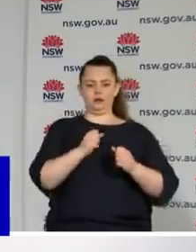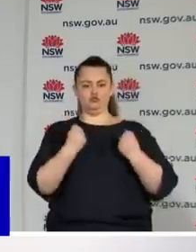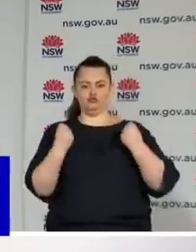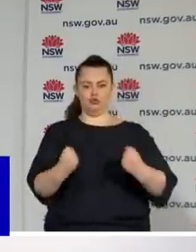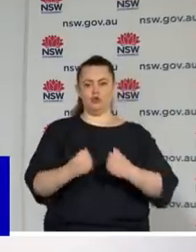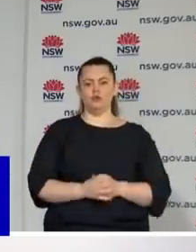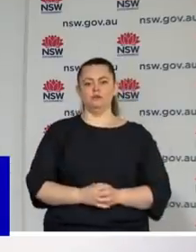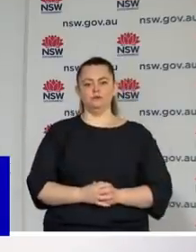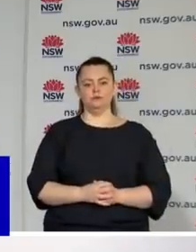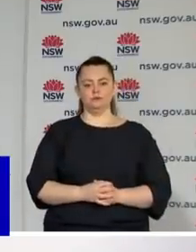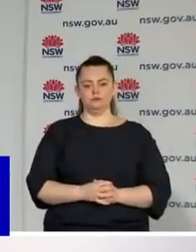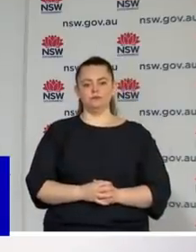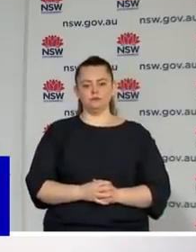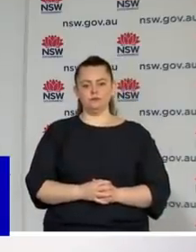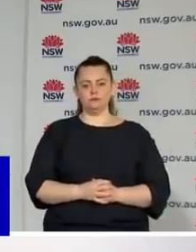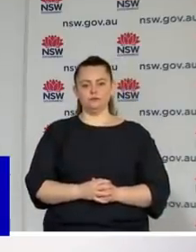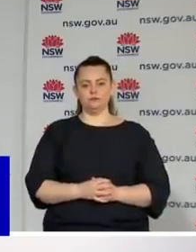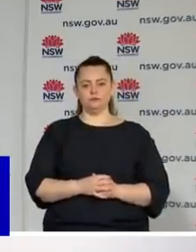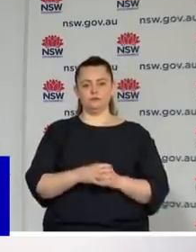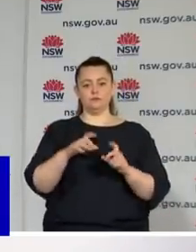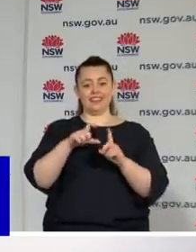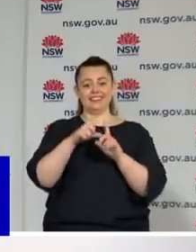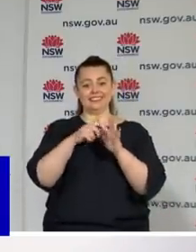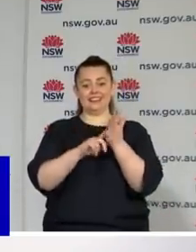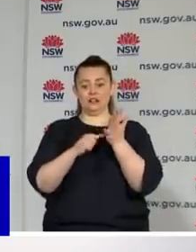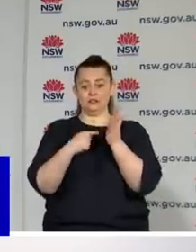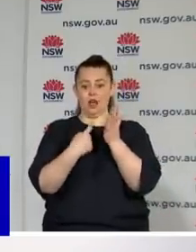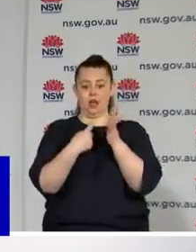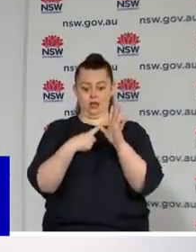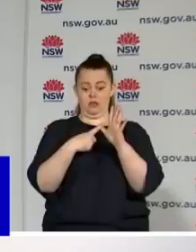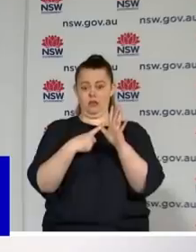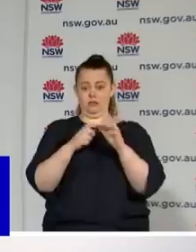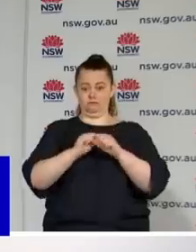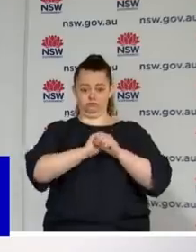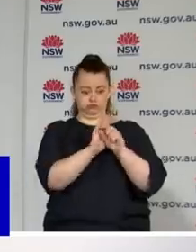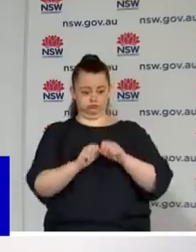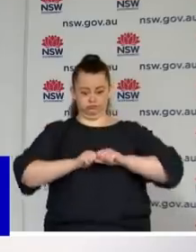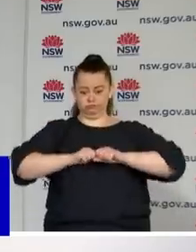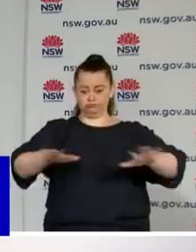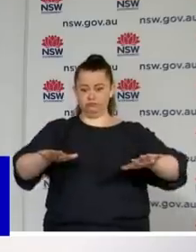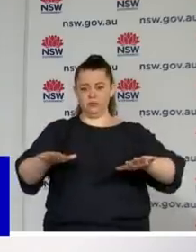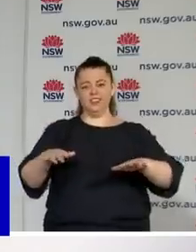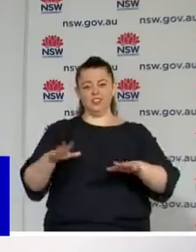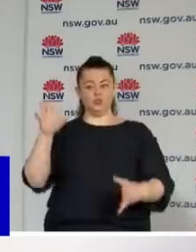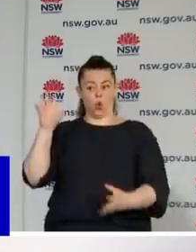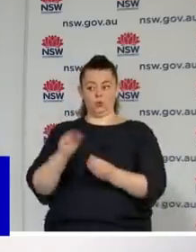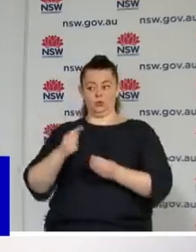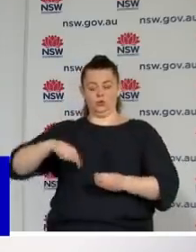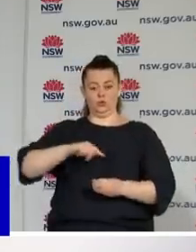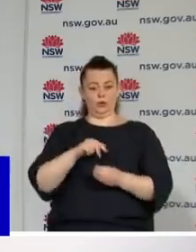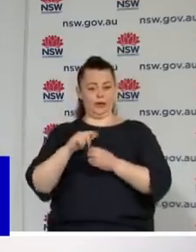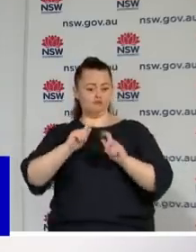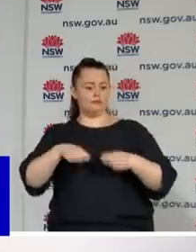outbreak, around $8 billion in financial support, and that combined with the federal government around $12 billion in financial